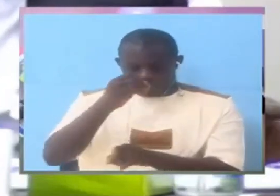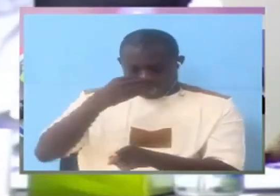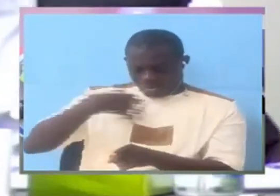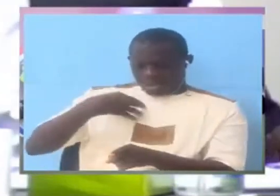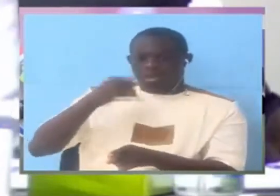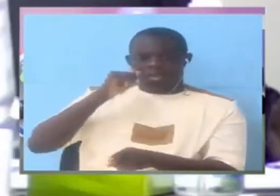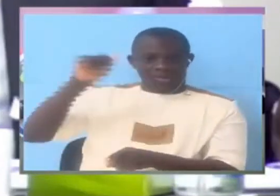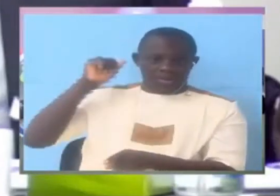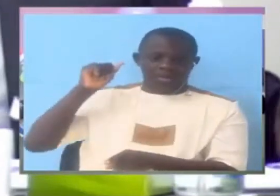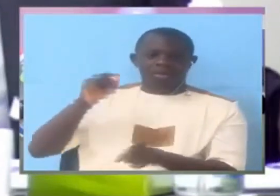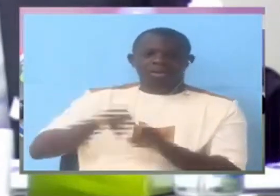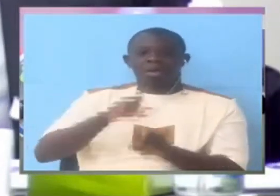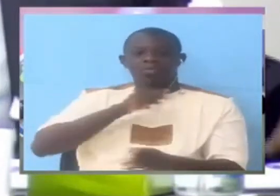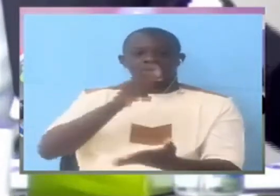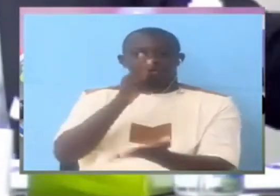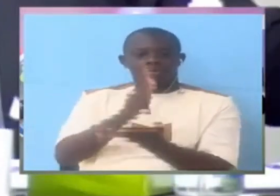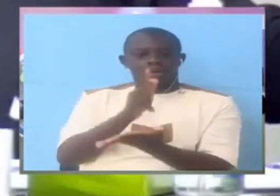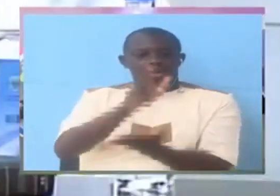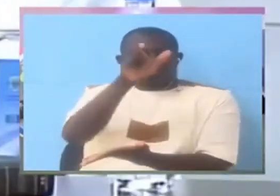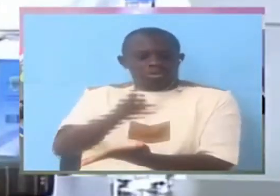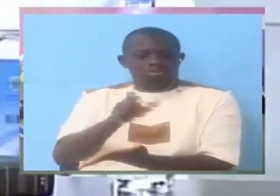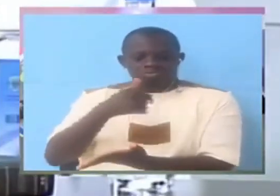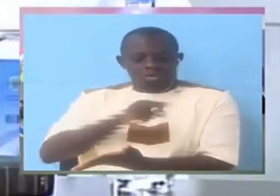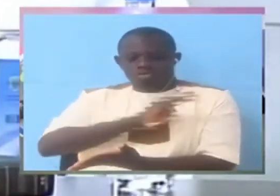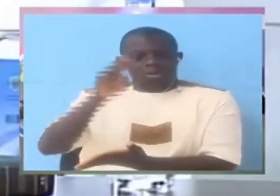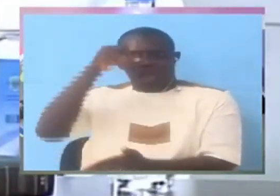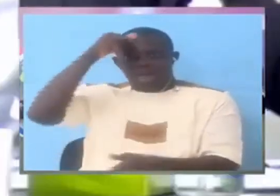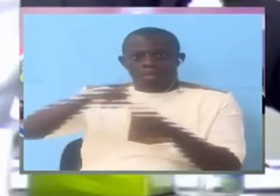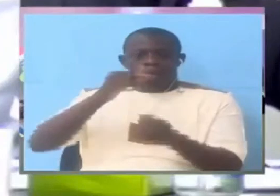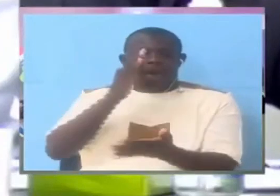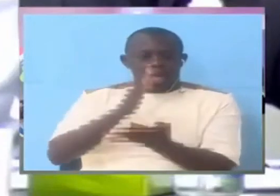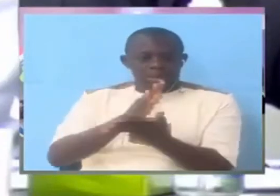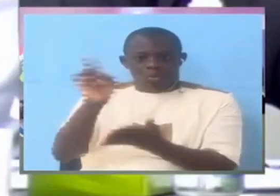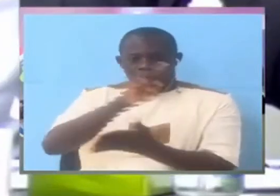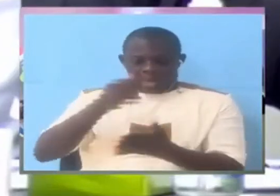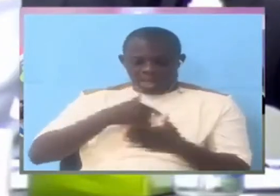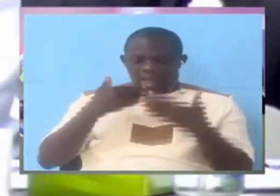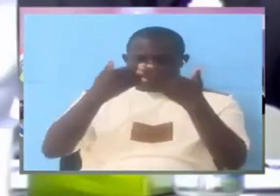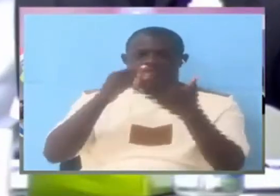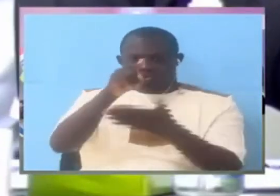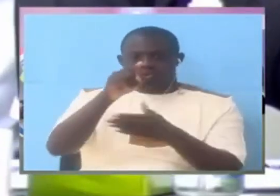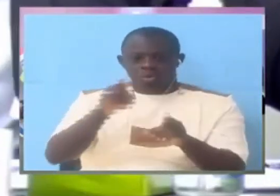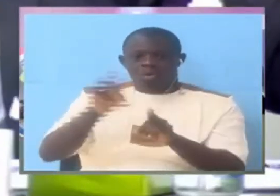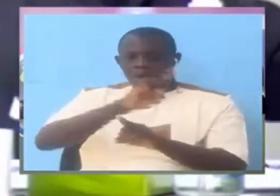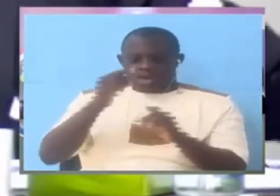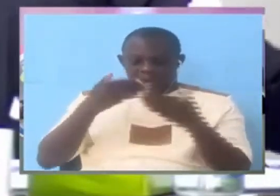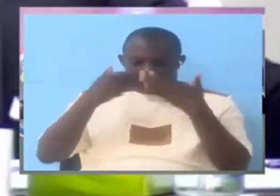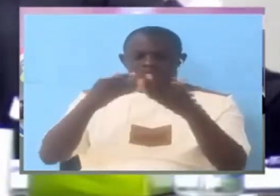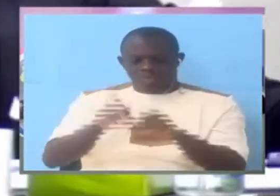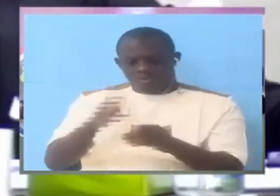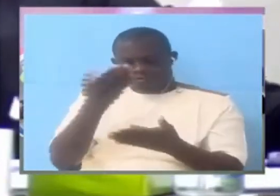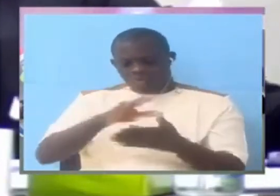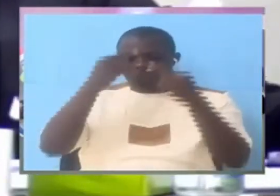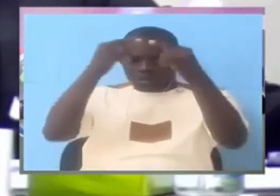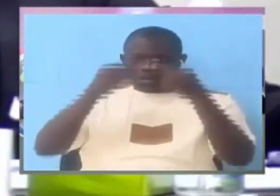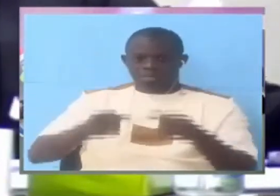I cannot recall exactly what I told you all right okay all right but you need